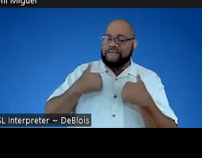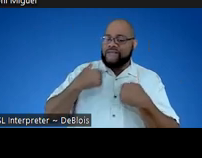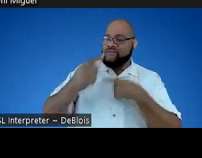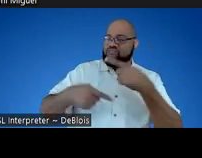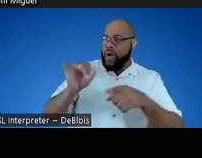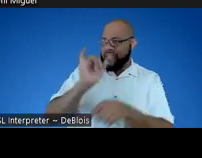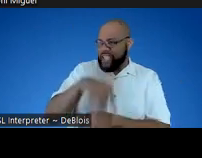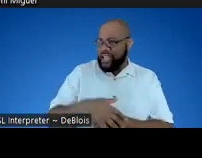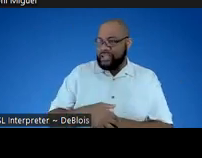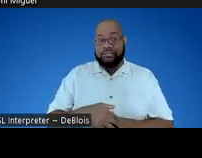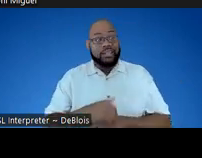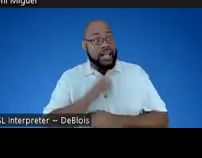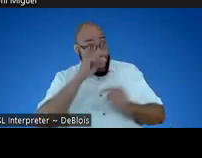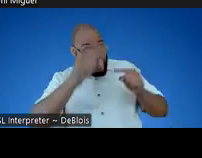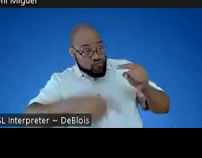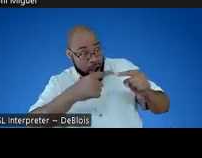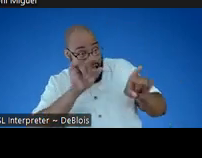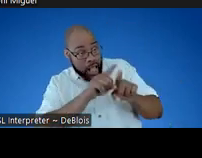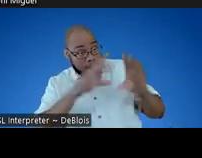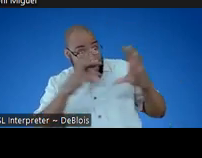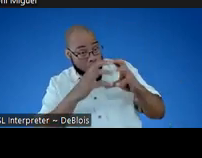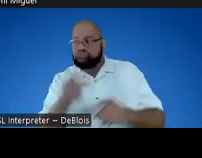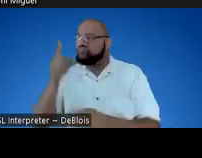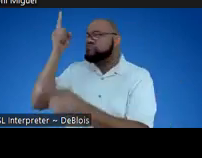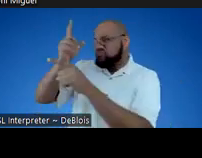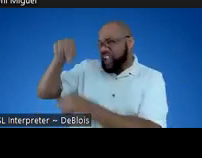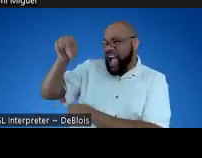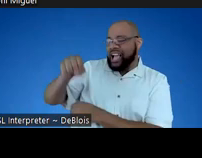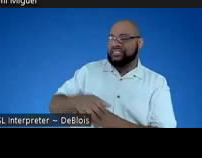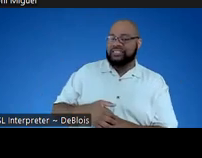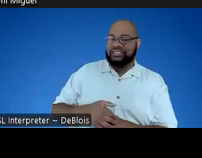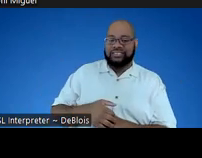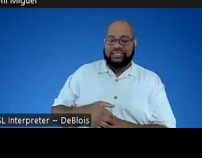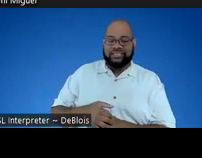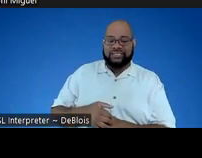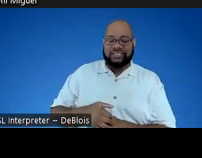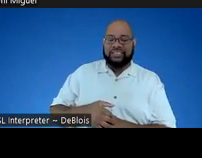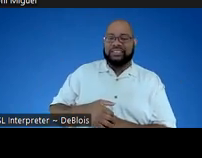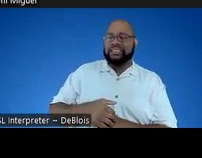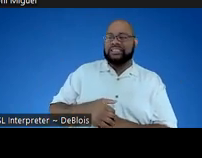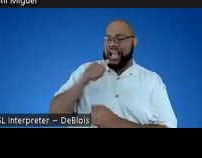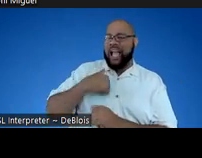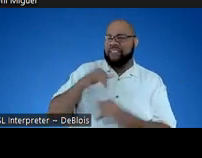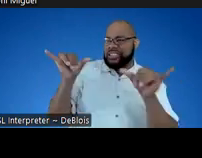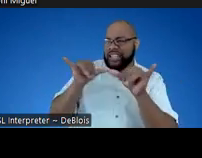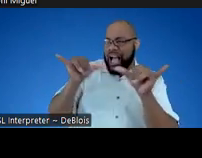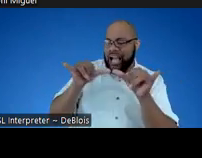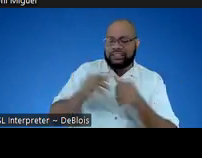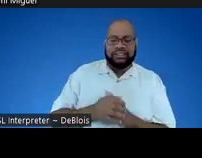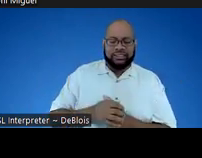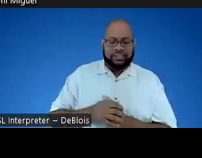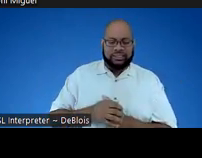like this. Oh, it's not round like the ball? Yeah. It has red sides and it has, um, blue sides.